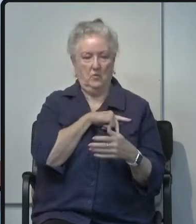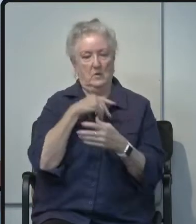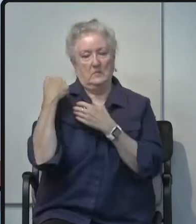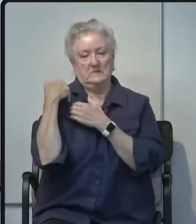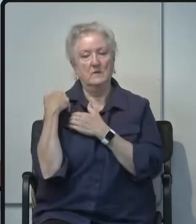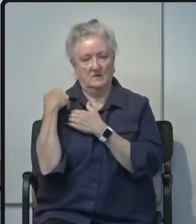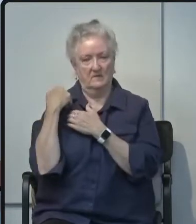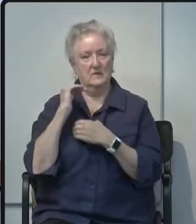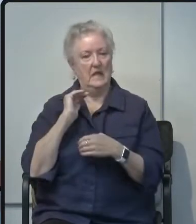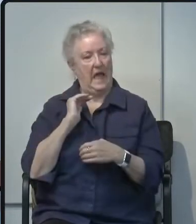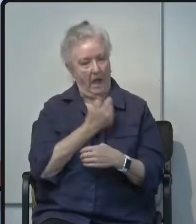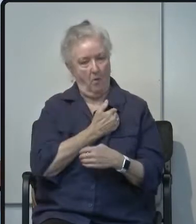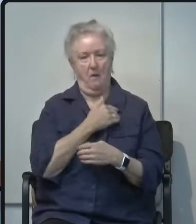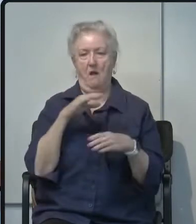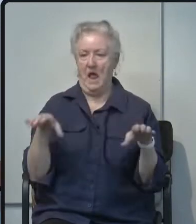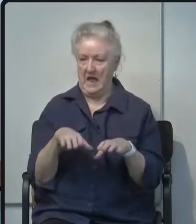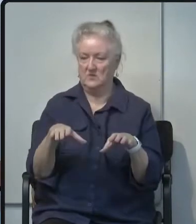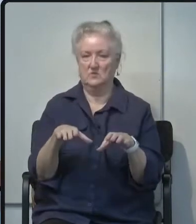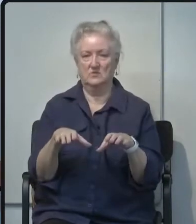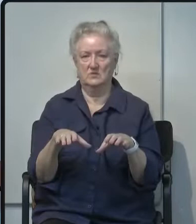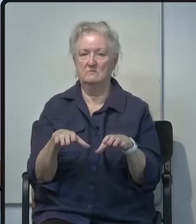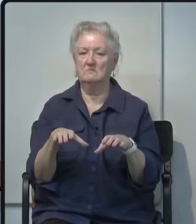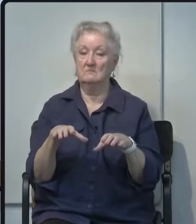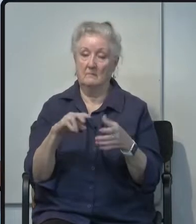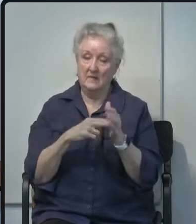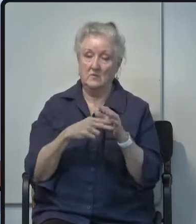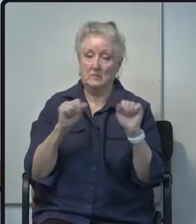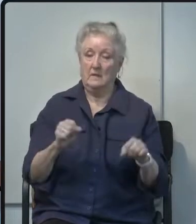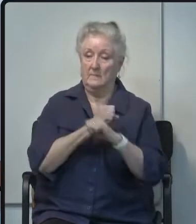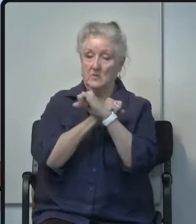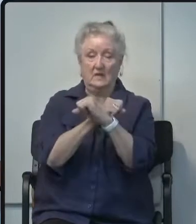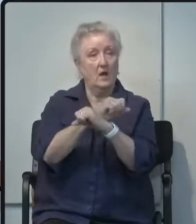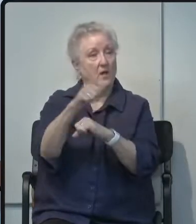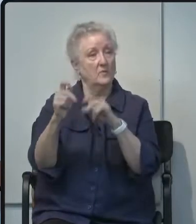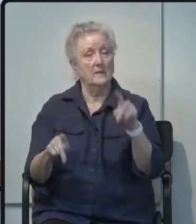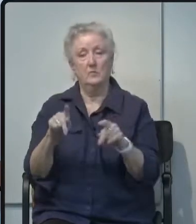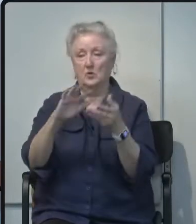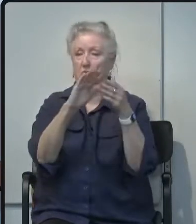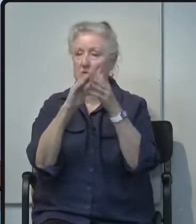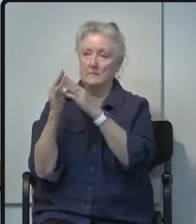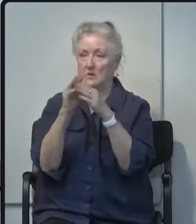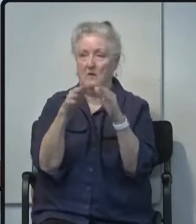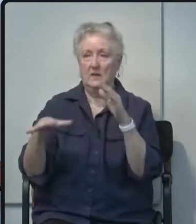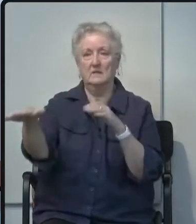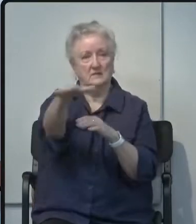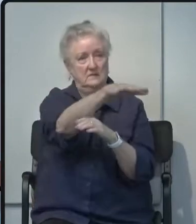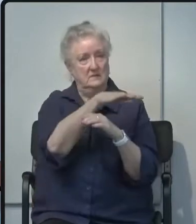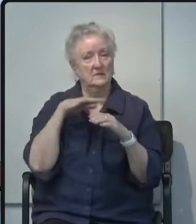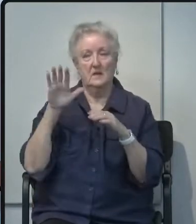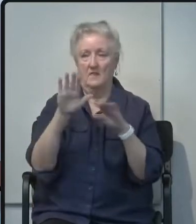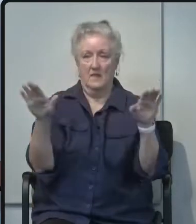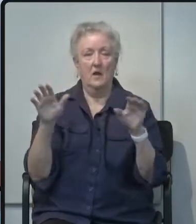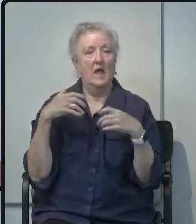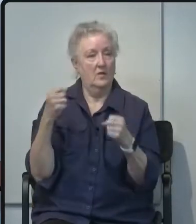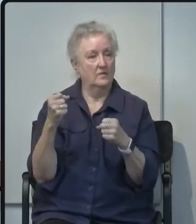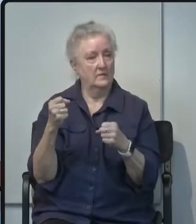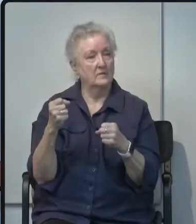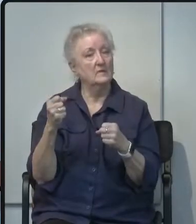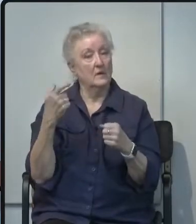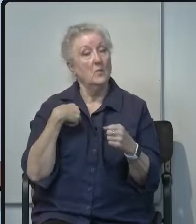actions we can protect our communities well-being and health we are up to this job and we will succeed